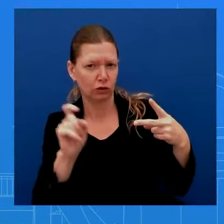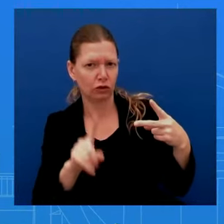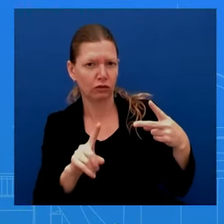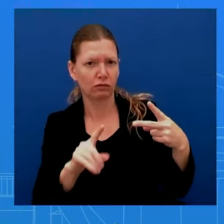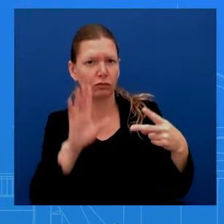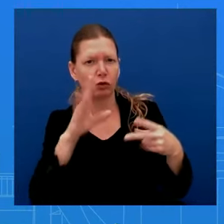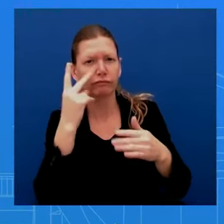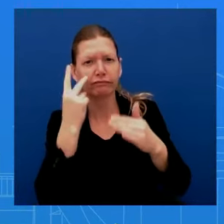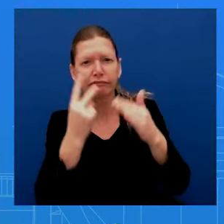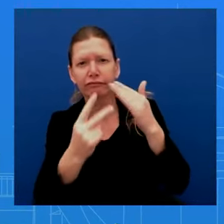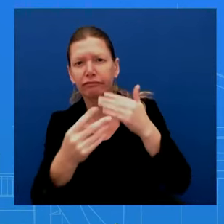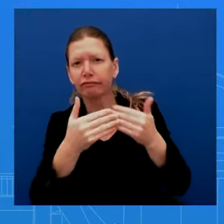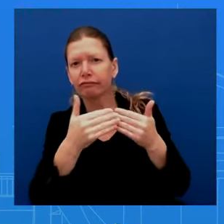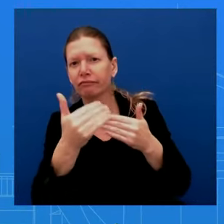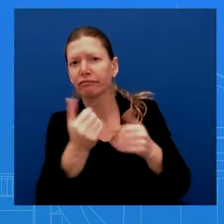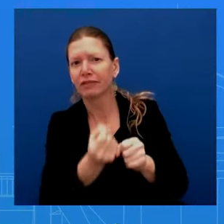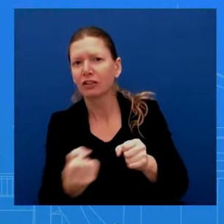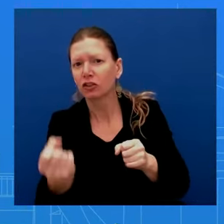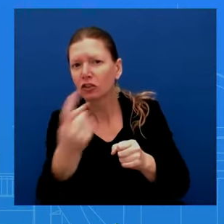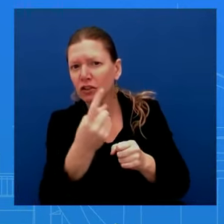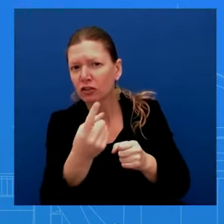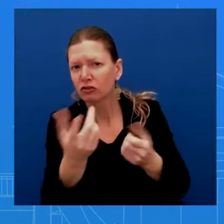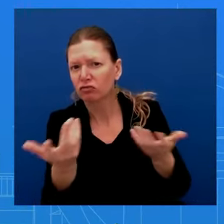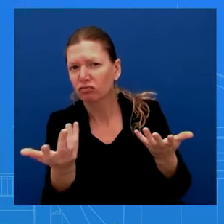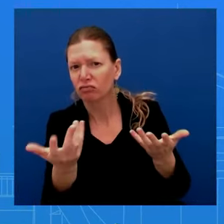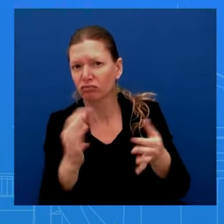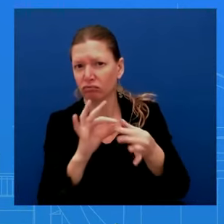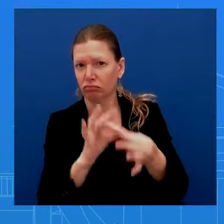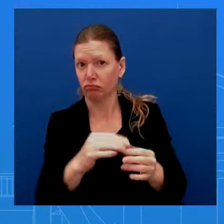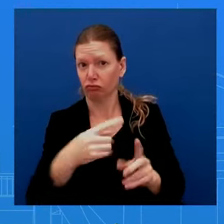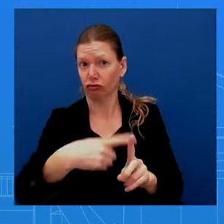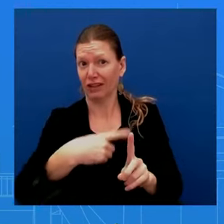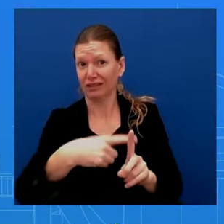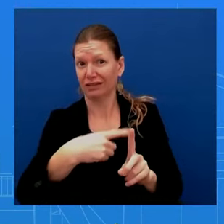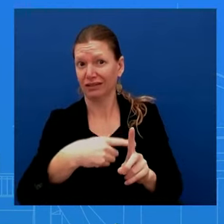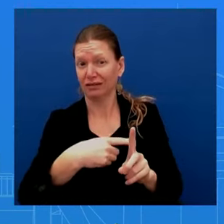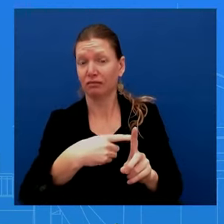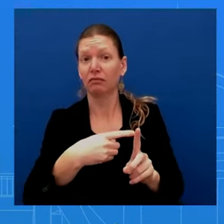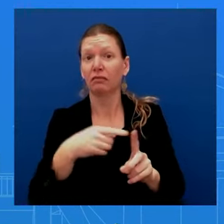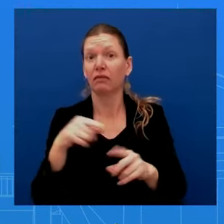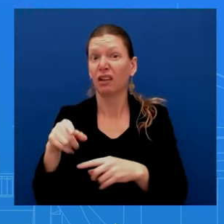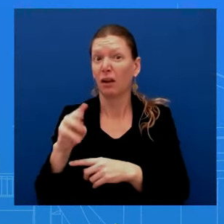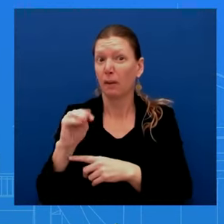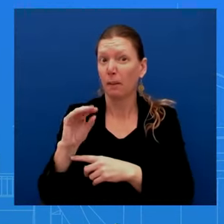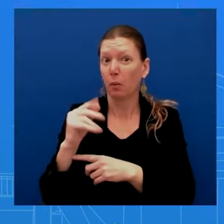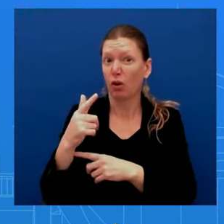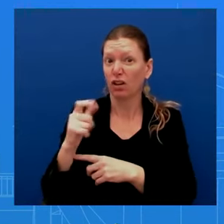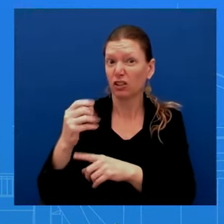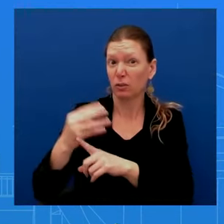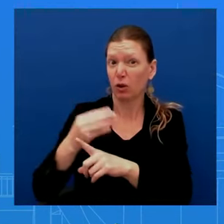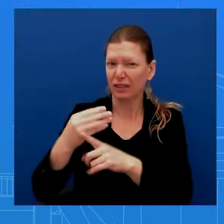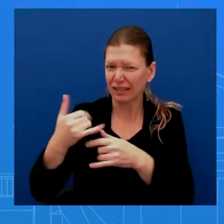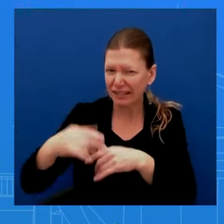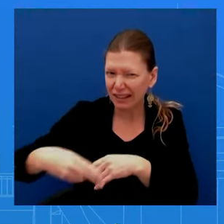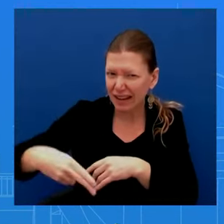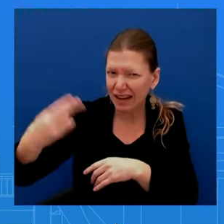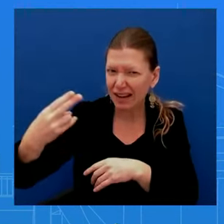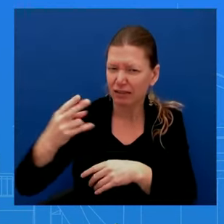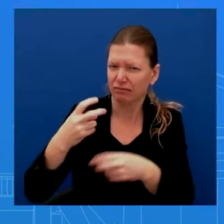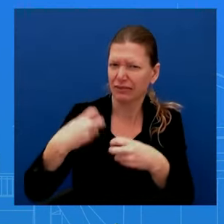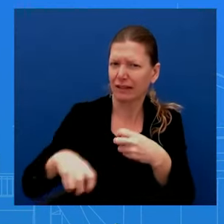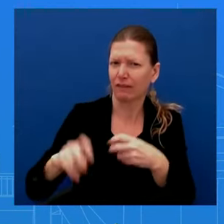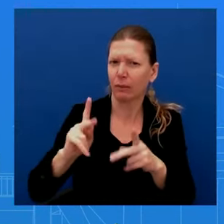particularly since mortgage rates are still so high, making it difficult for people to buy? Yeah. So the rent